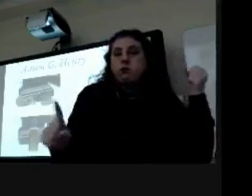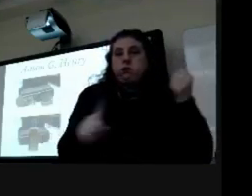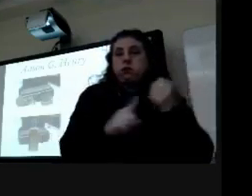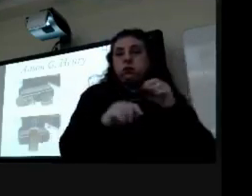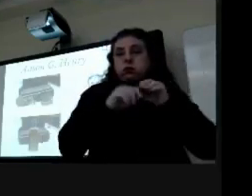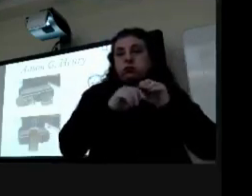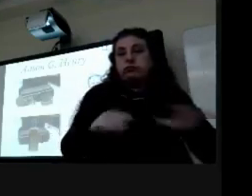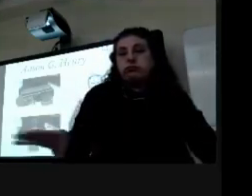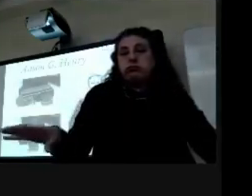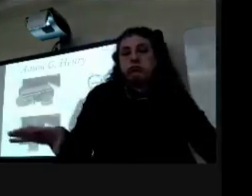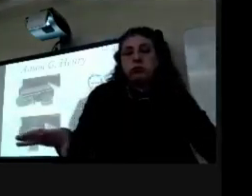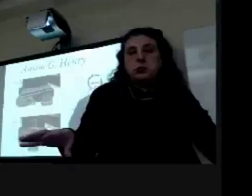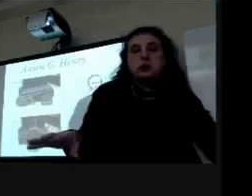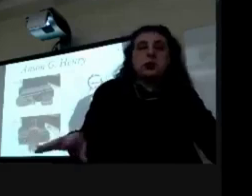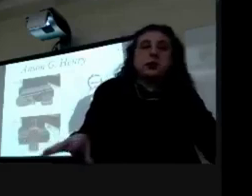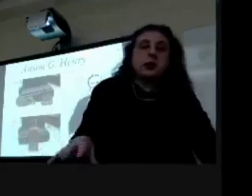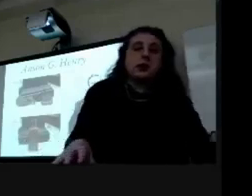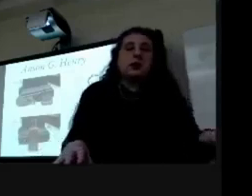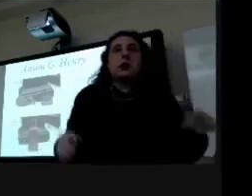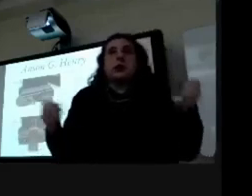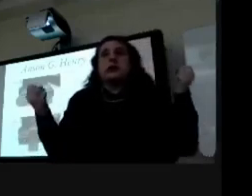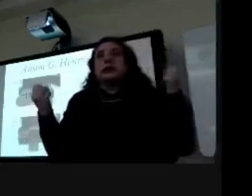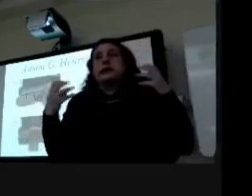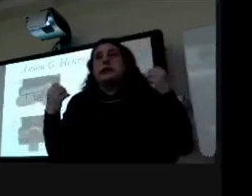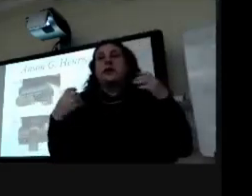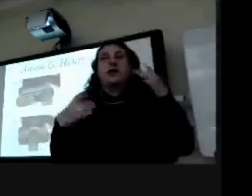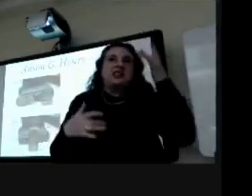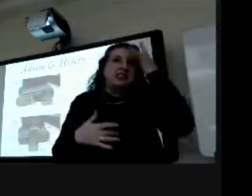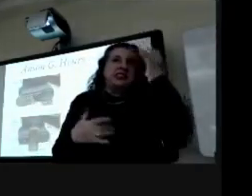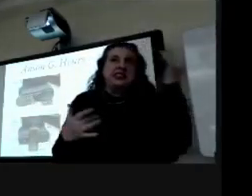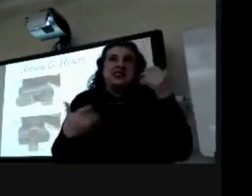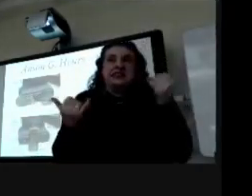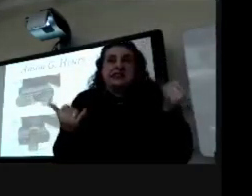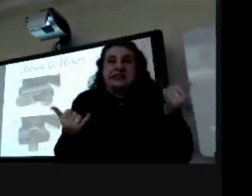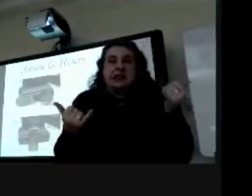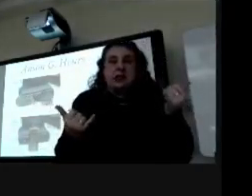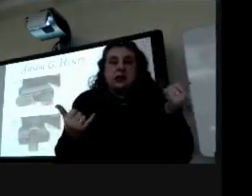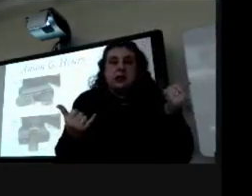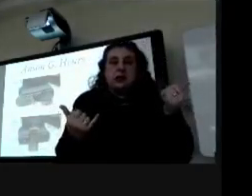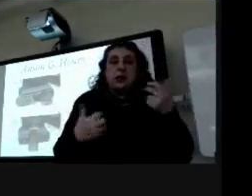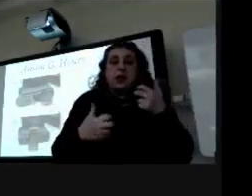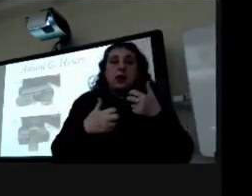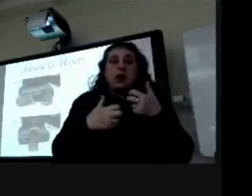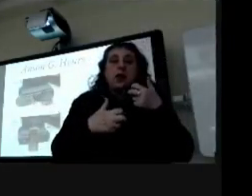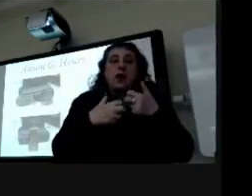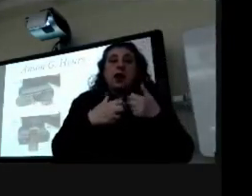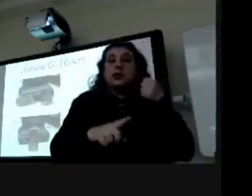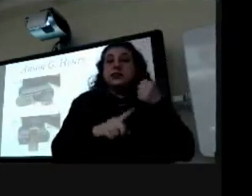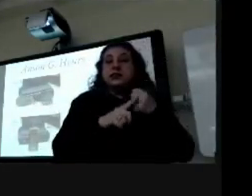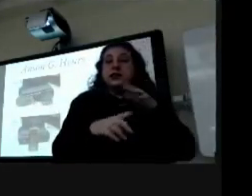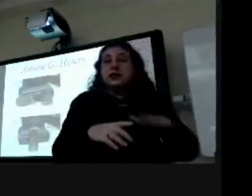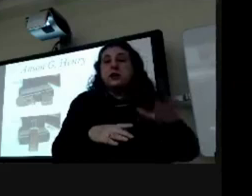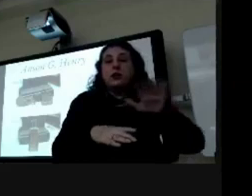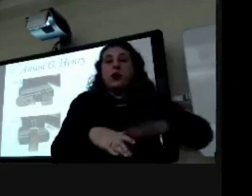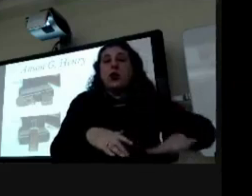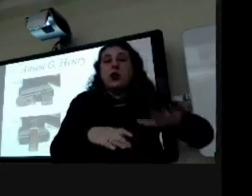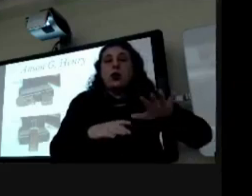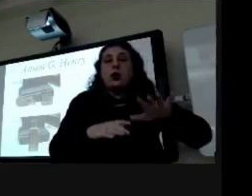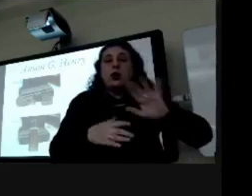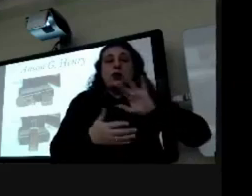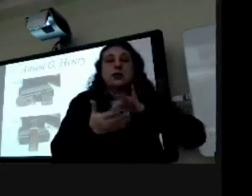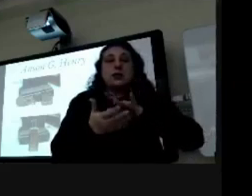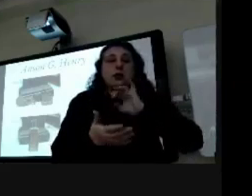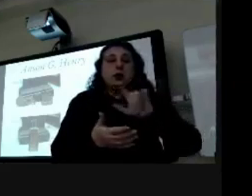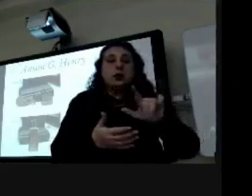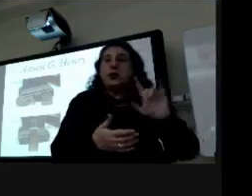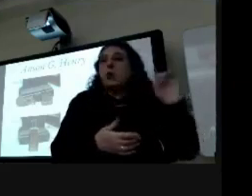it is a terrifying disease even still and the hardest hit area around central